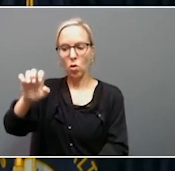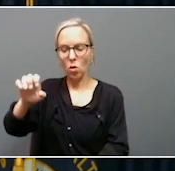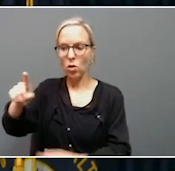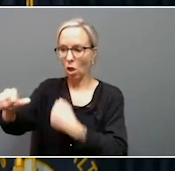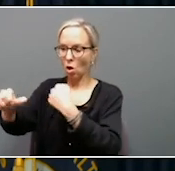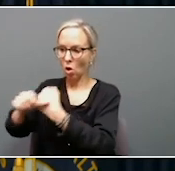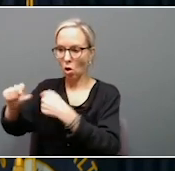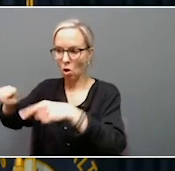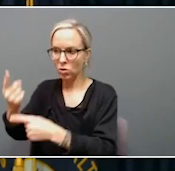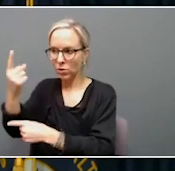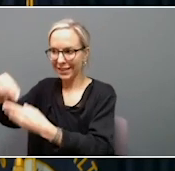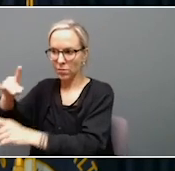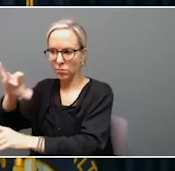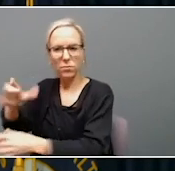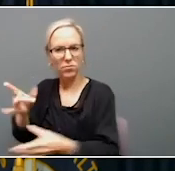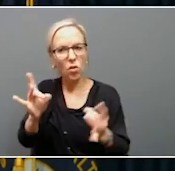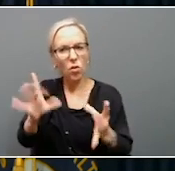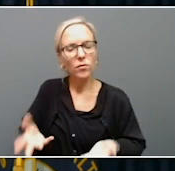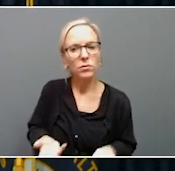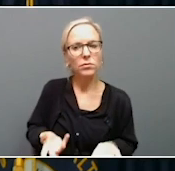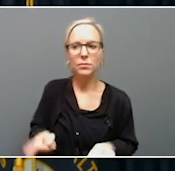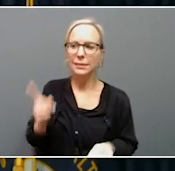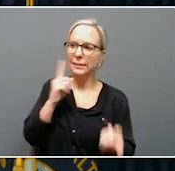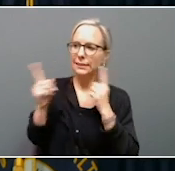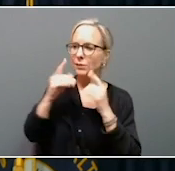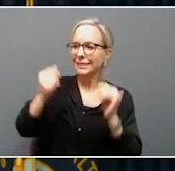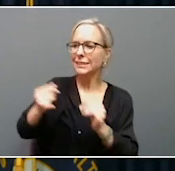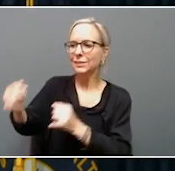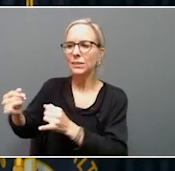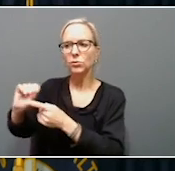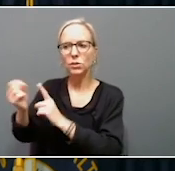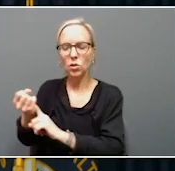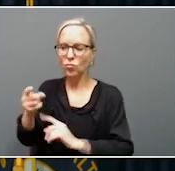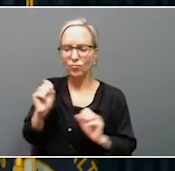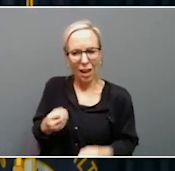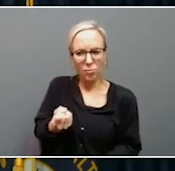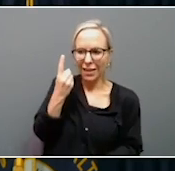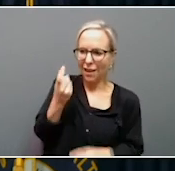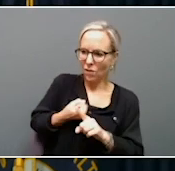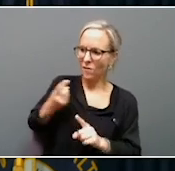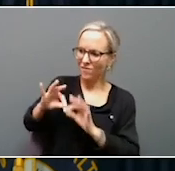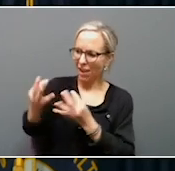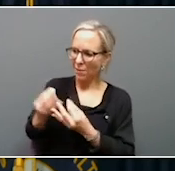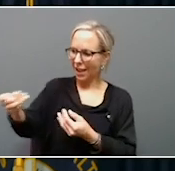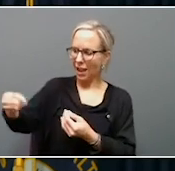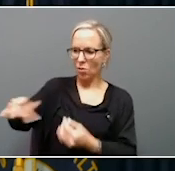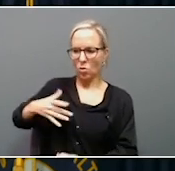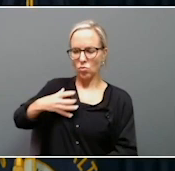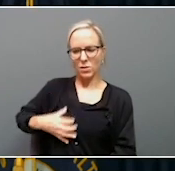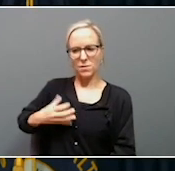tragedy. And you definitely hear in those individual cases, and you can understand hearing from families how they wish that individual